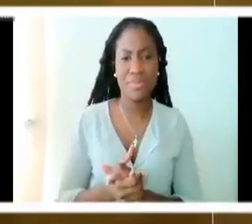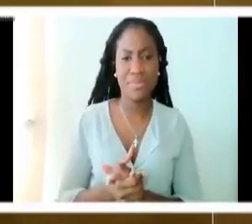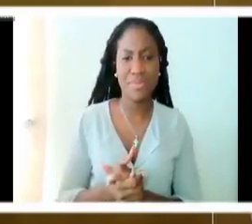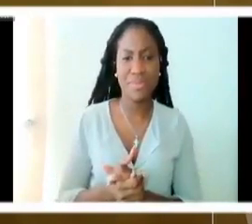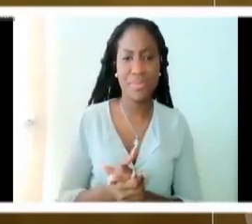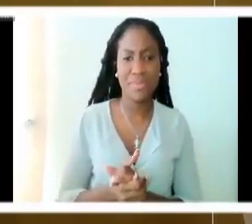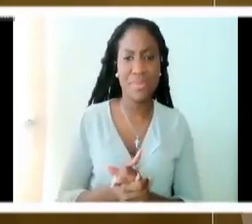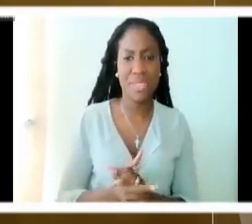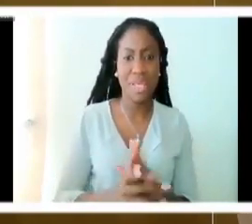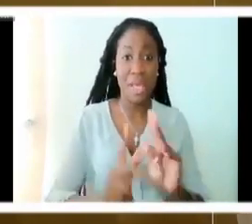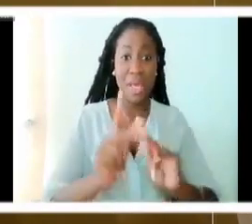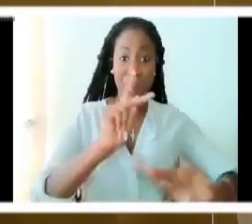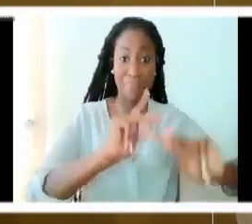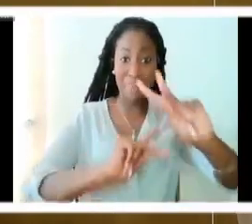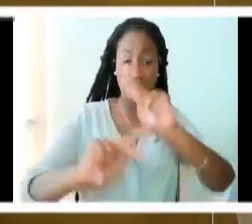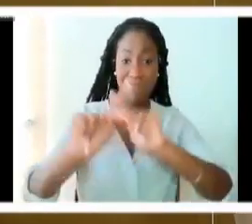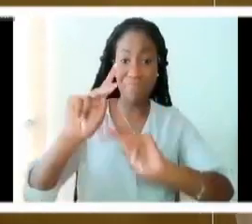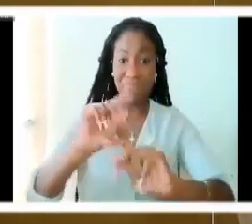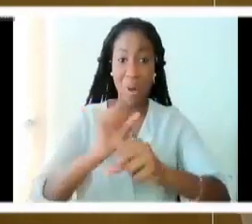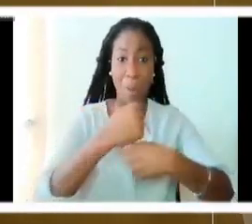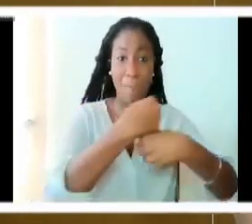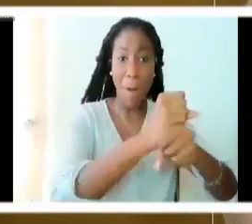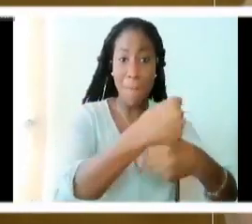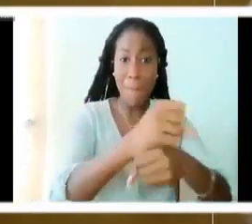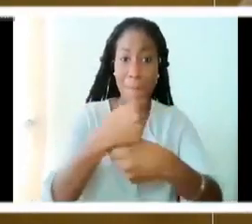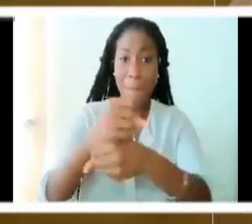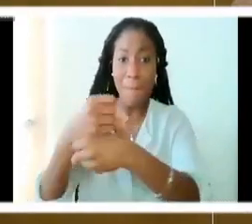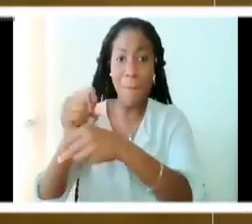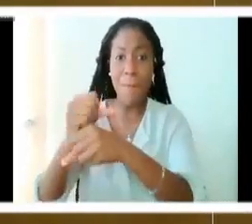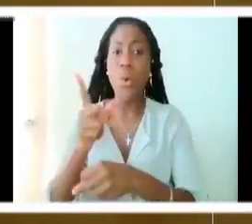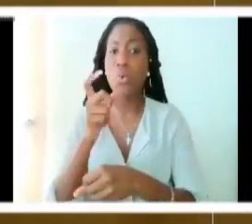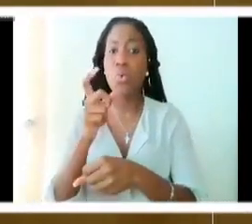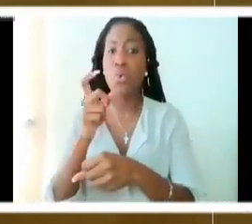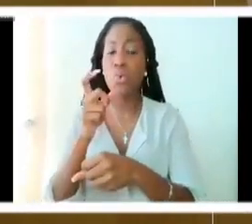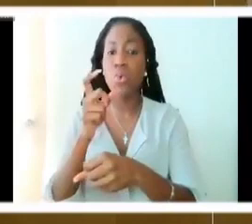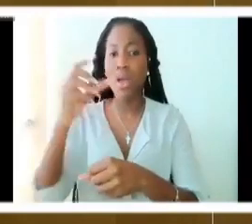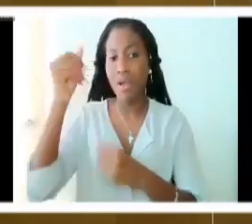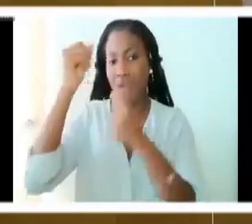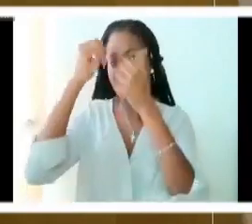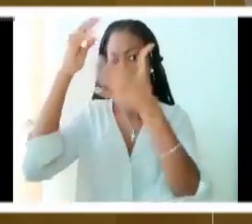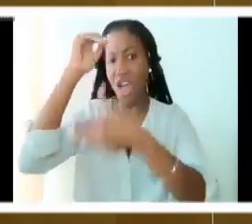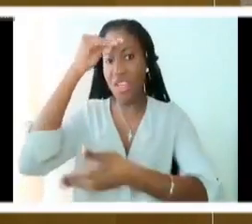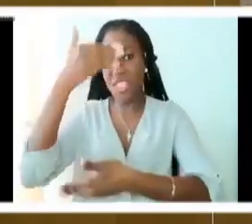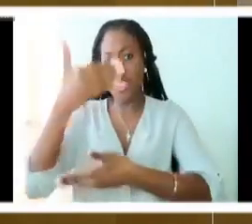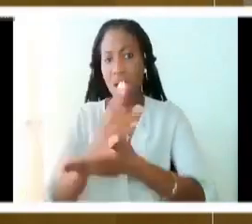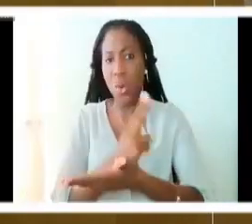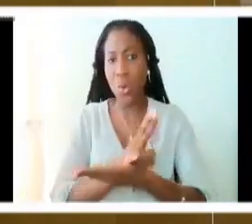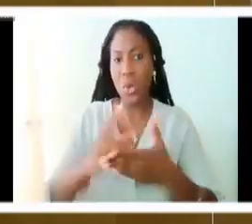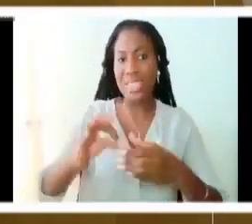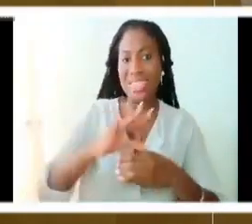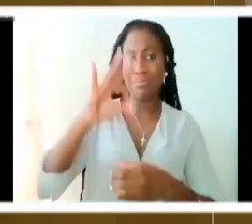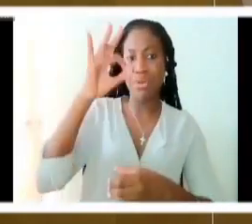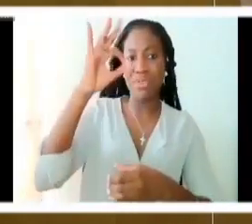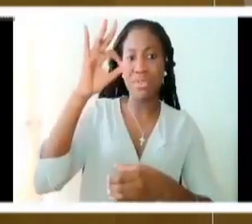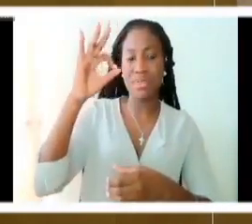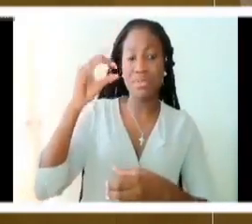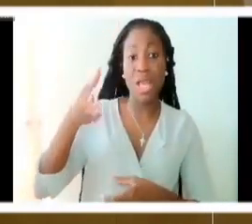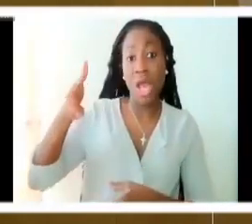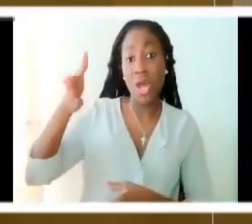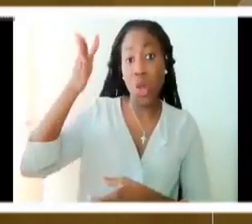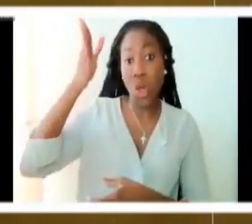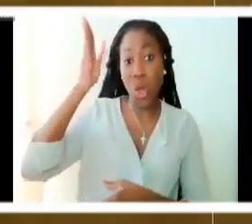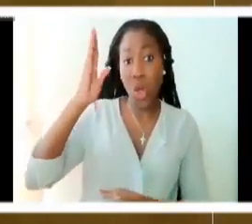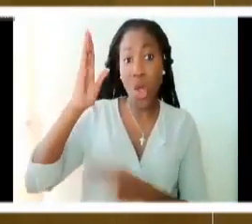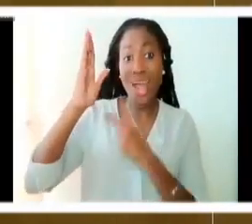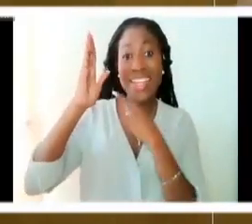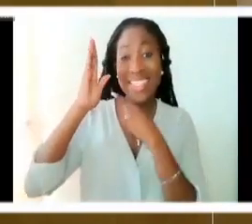into motion by Father, Son, and Holy Spirit. But it is saying that God sustains the world as it is right